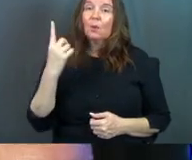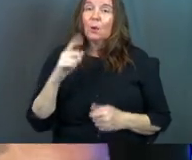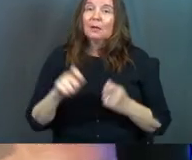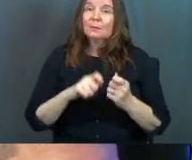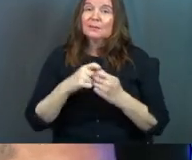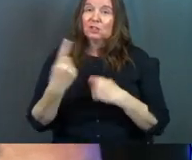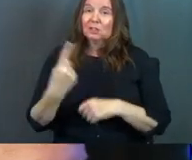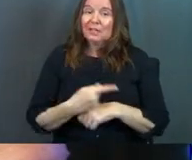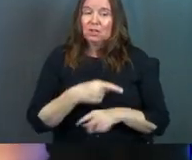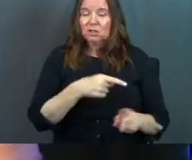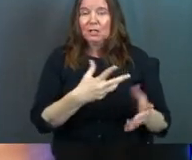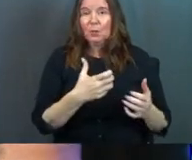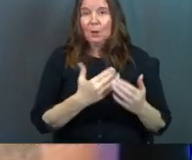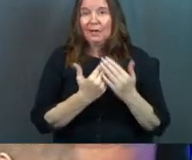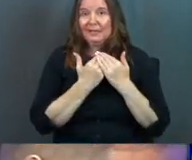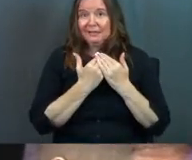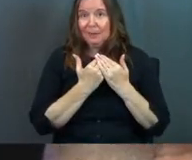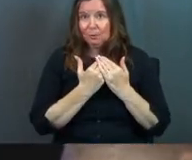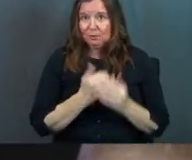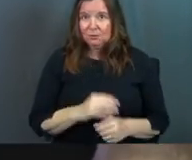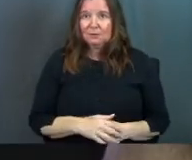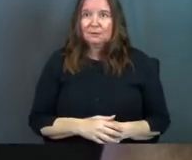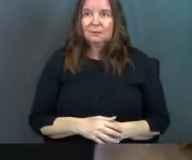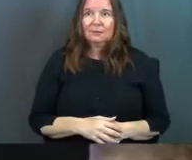was one particular day and she wanted a sandwich.